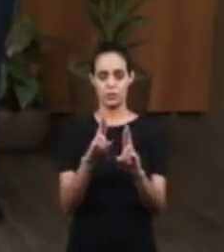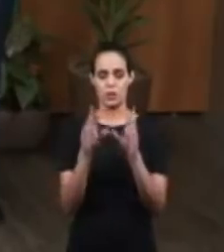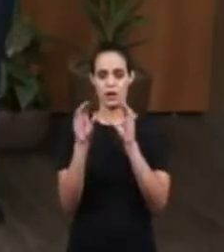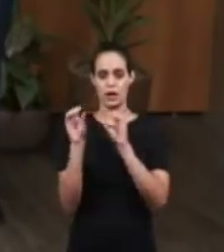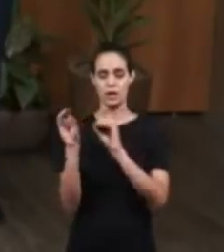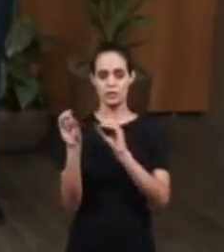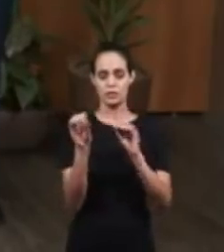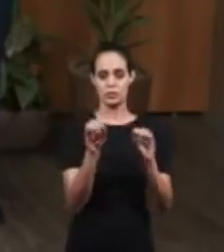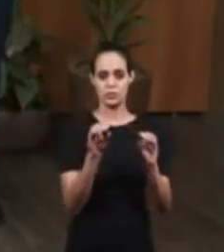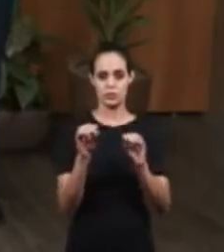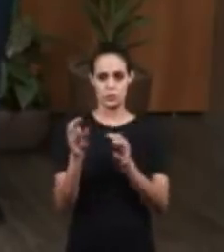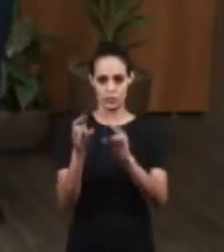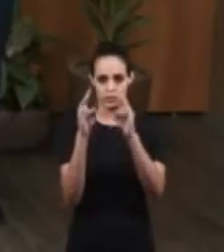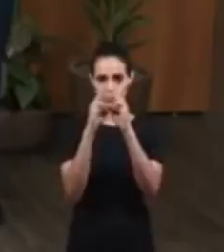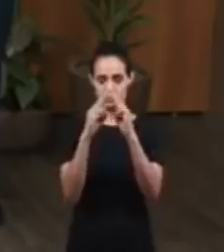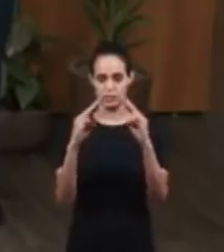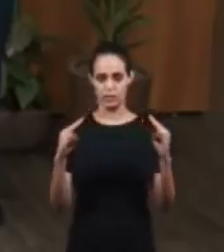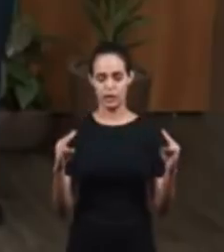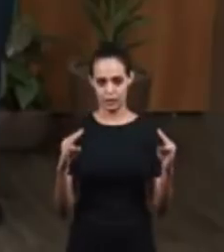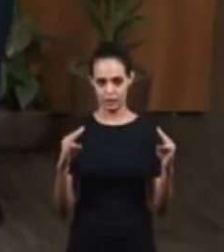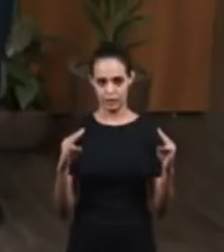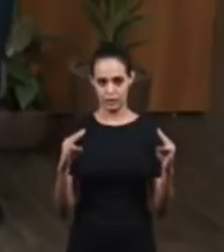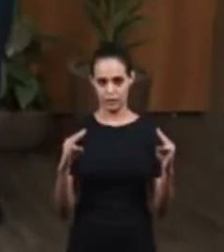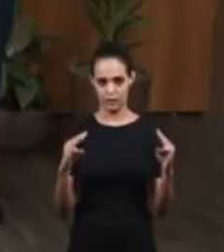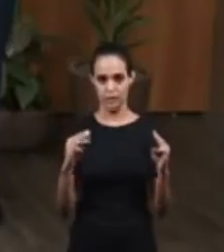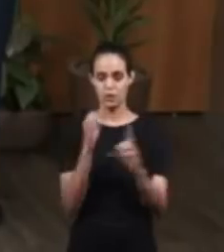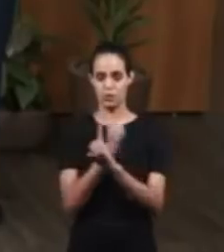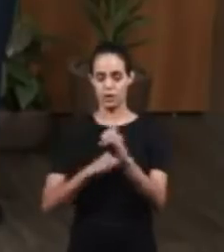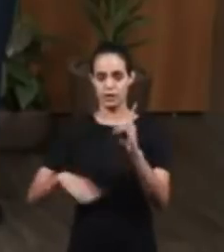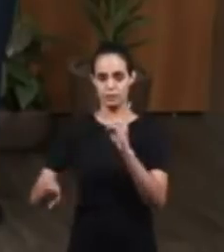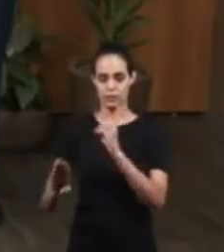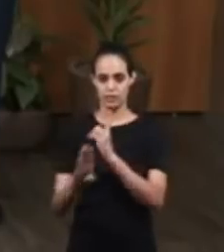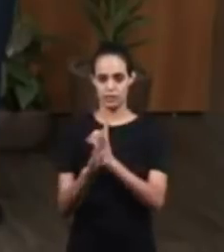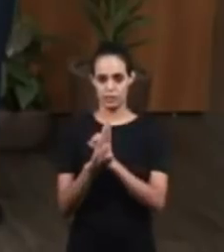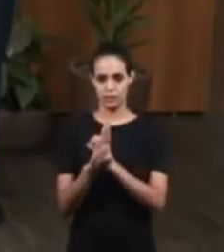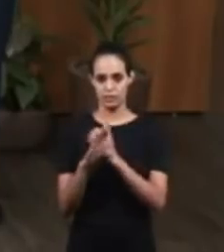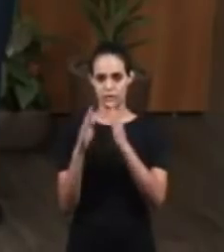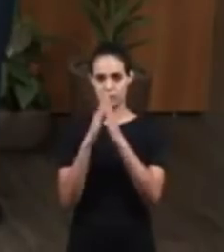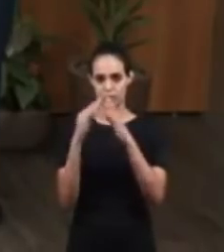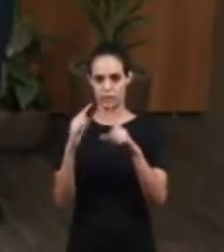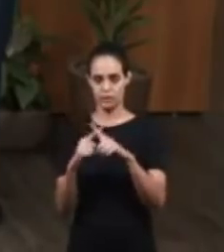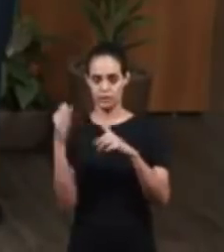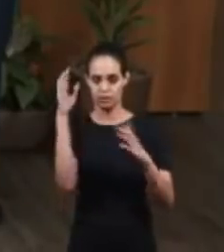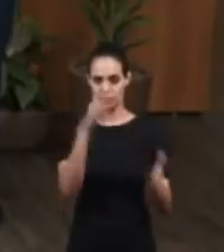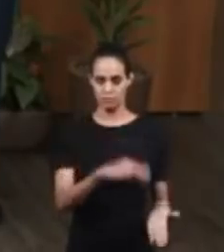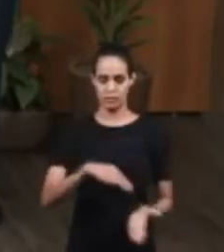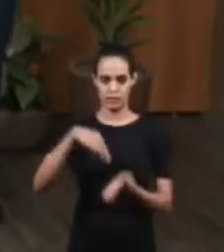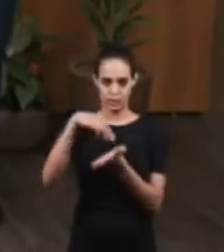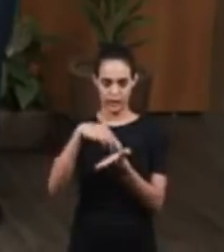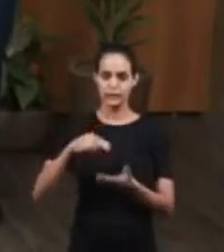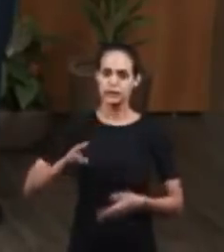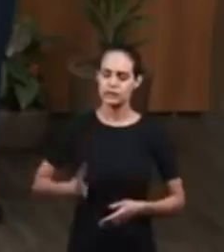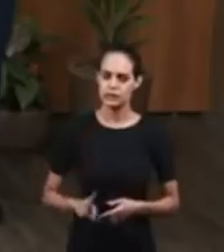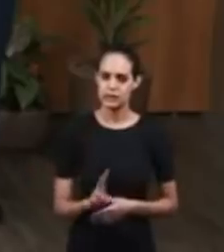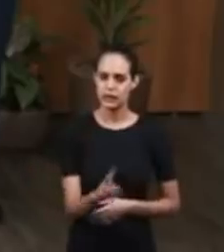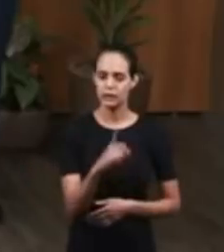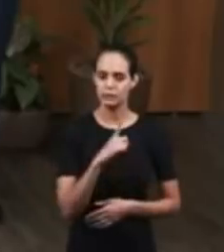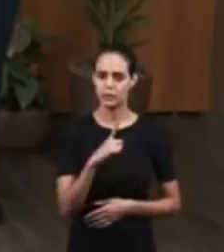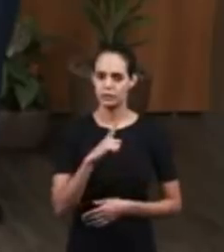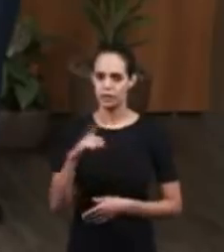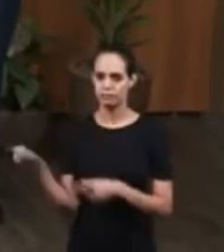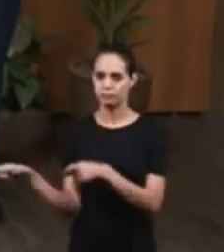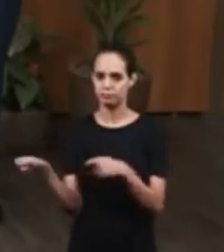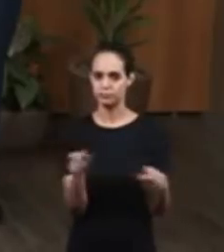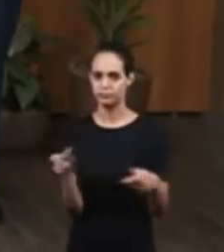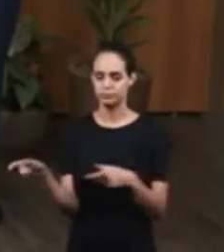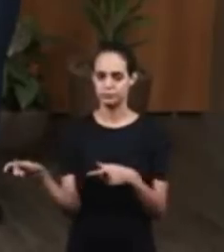lessons of Manain and the Sunday Bible School of the Maranatha Christian Church which takes place every Sunday